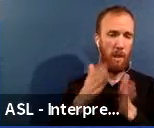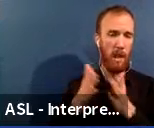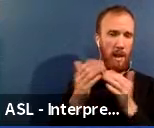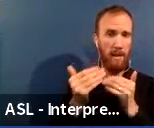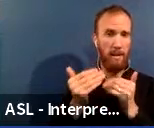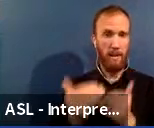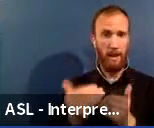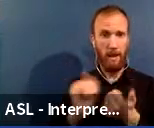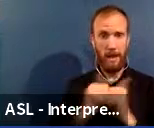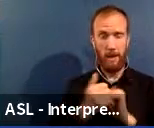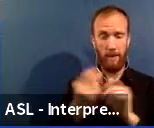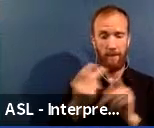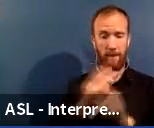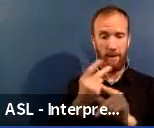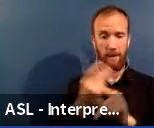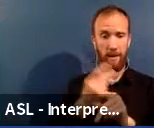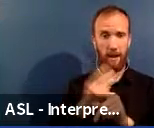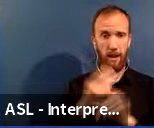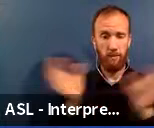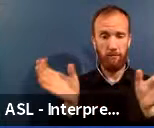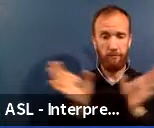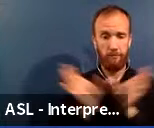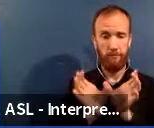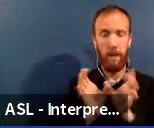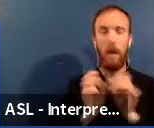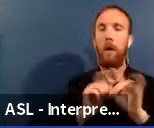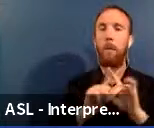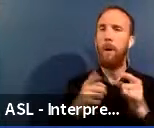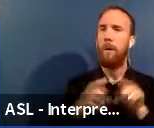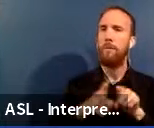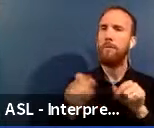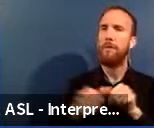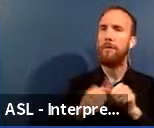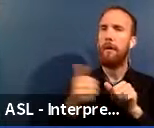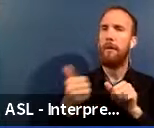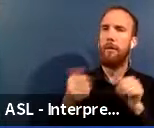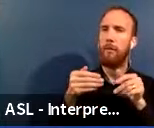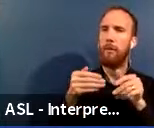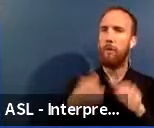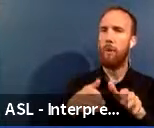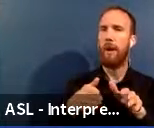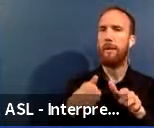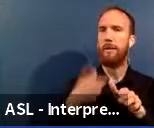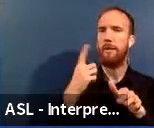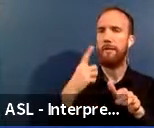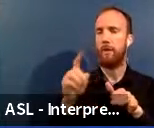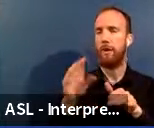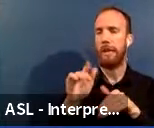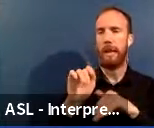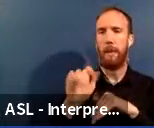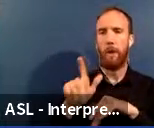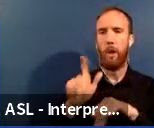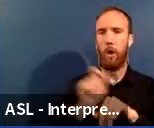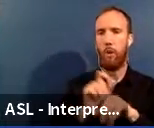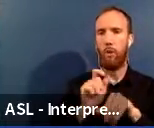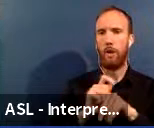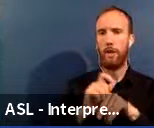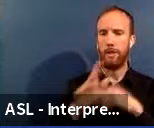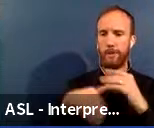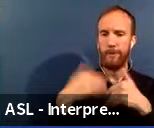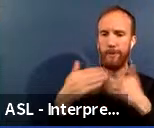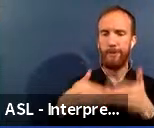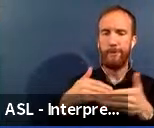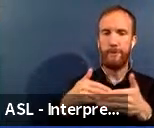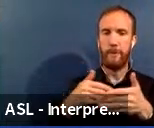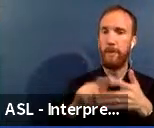comes to, uh, to happen. Um, but there's also other ways that the capital work can happen. Um, you know, it starts from the